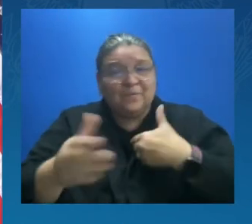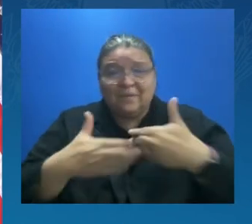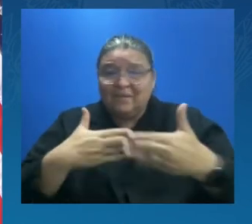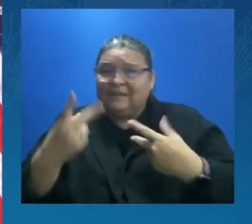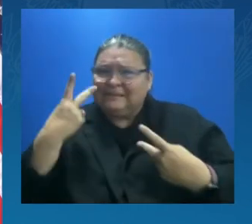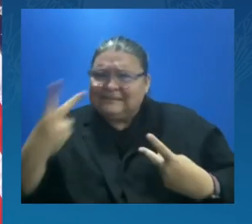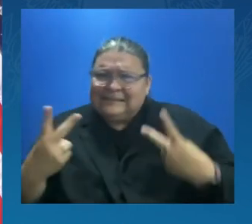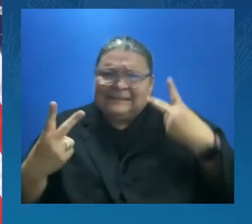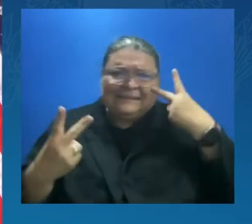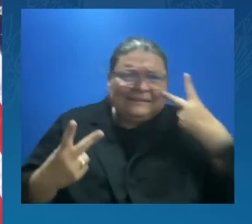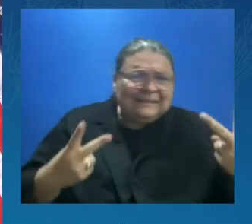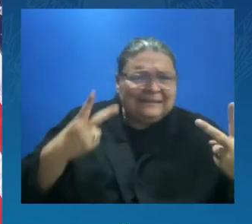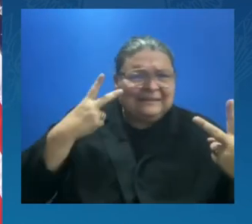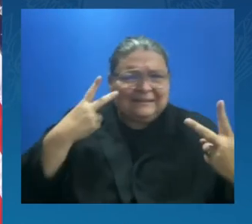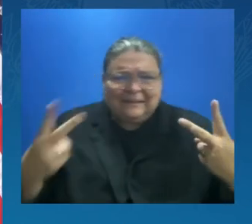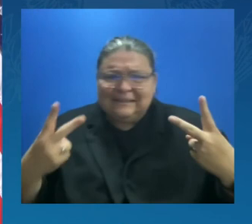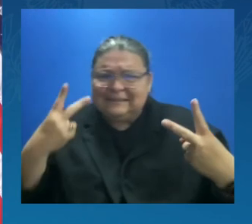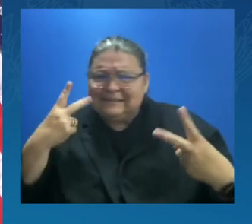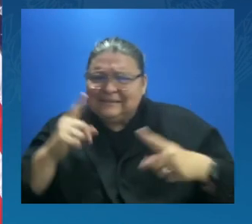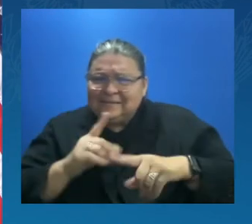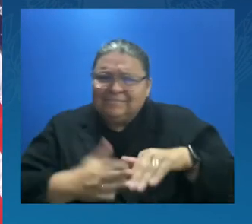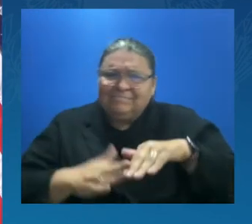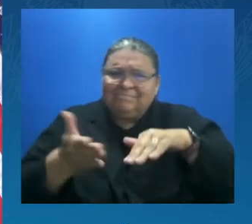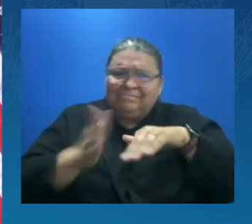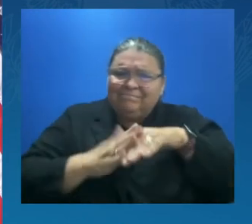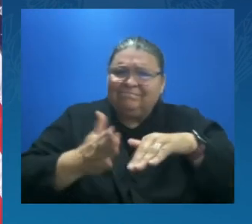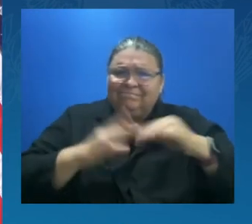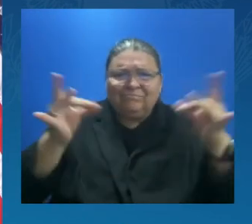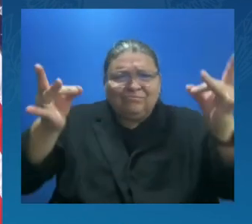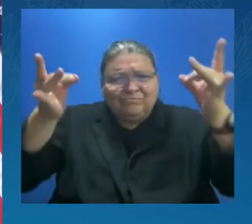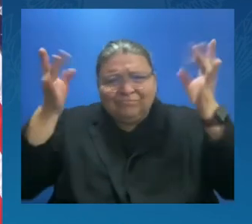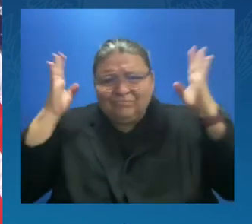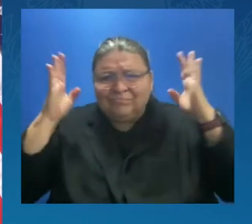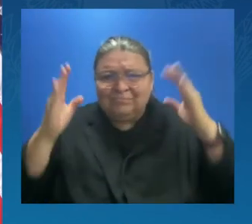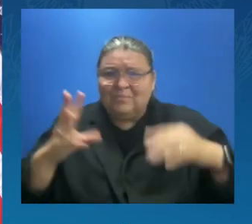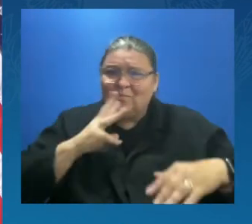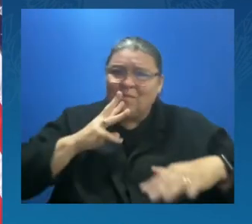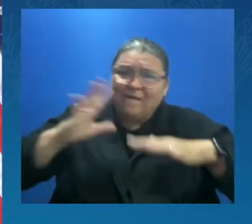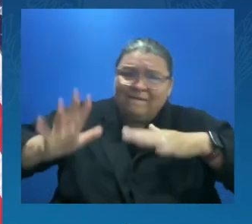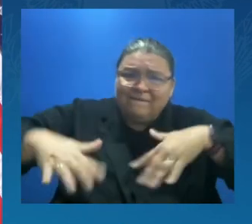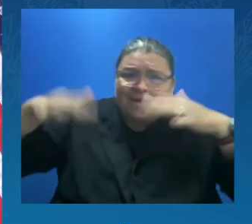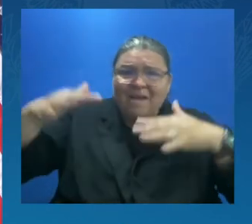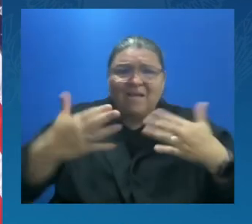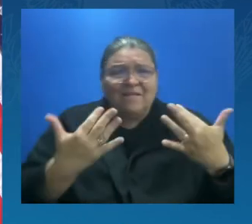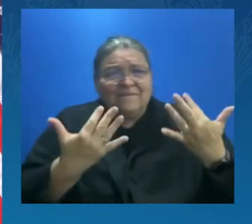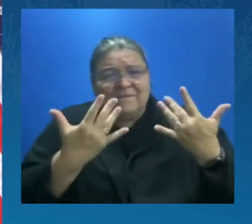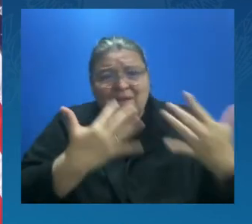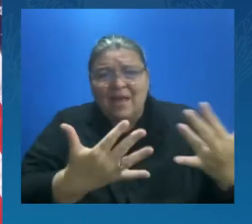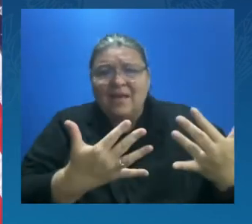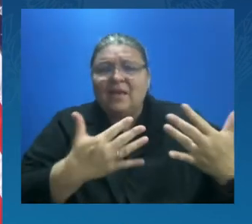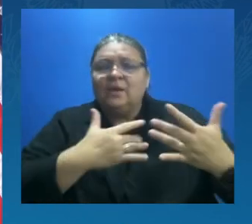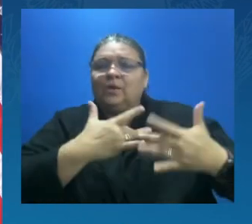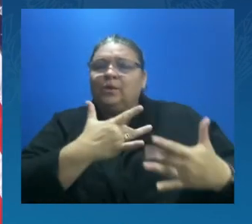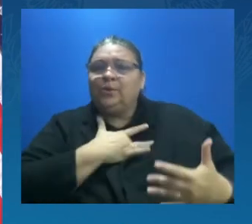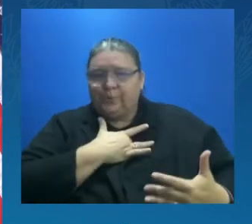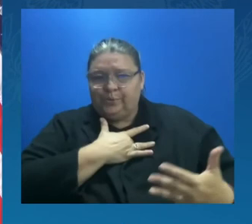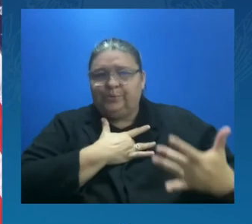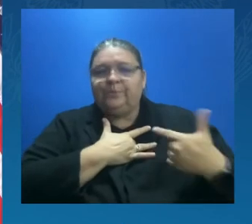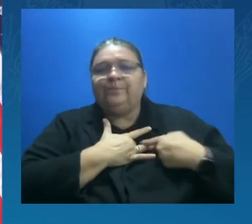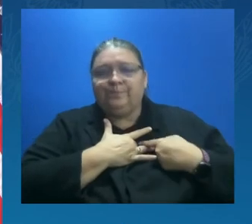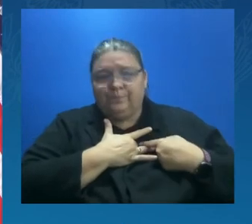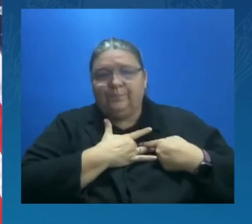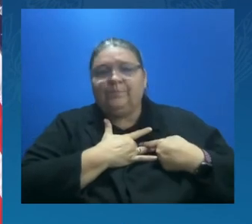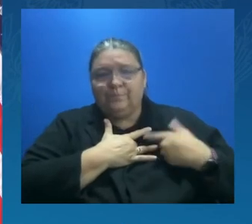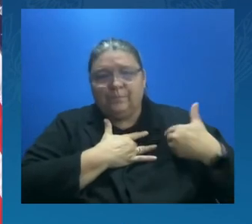such tragedy. I know that while we send our prayers and our love,